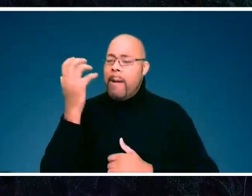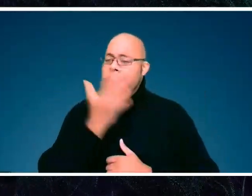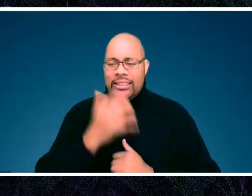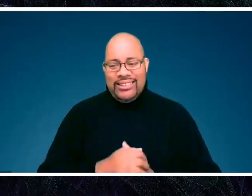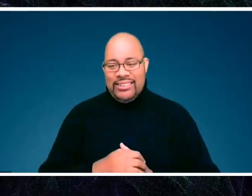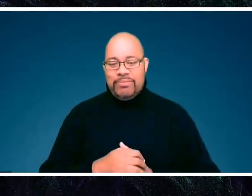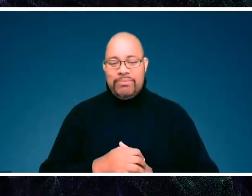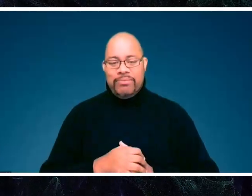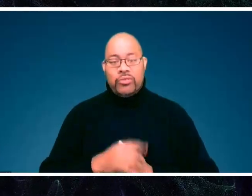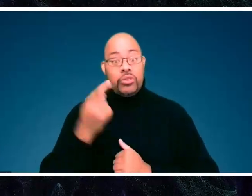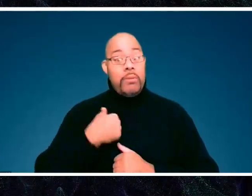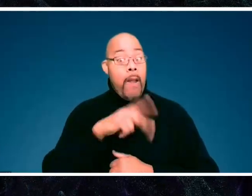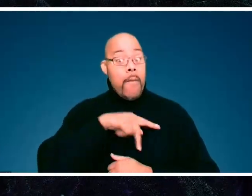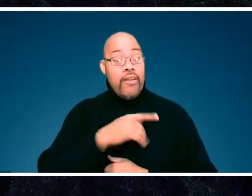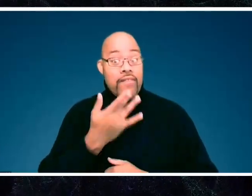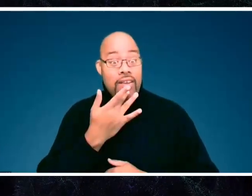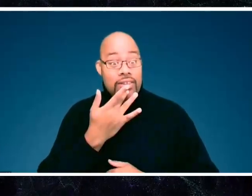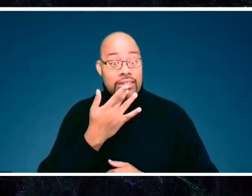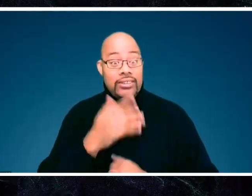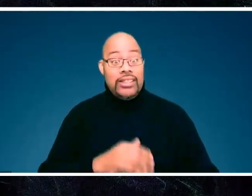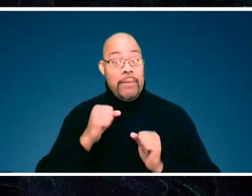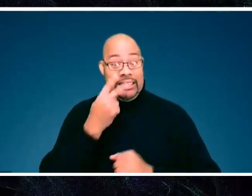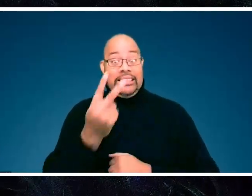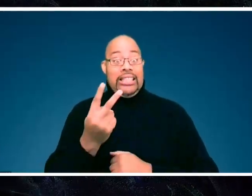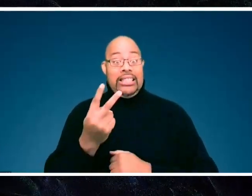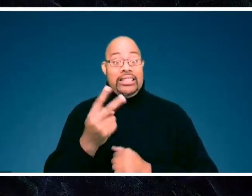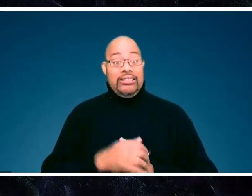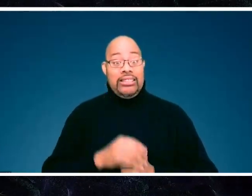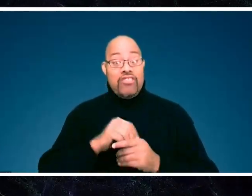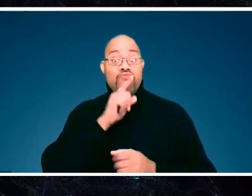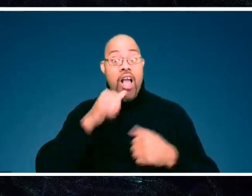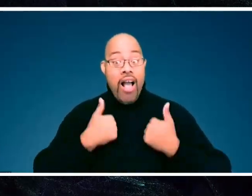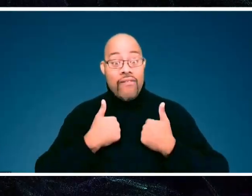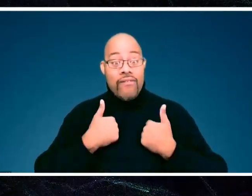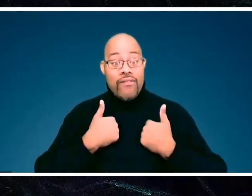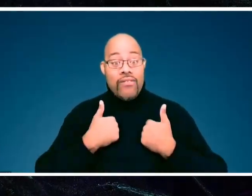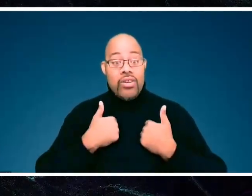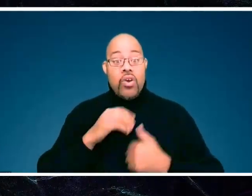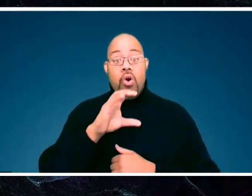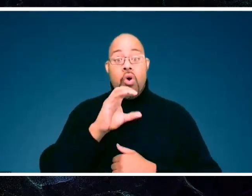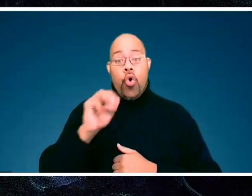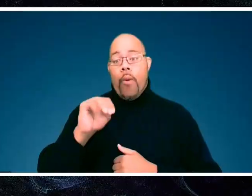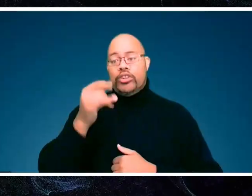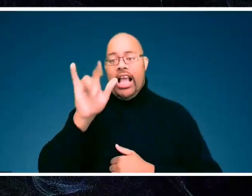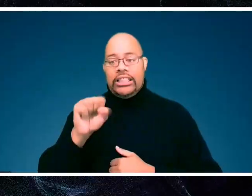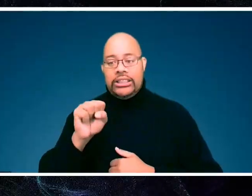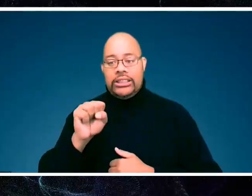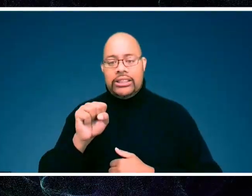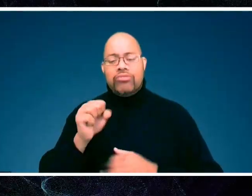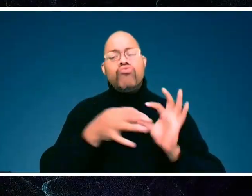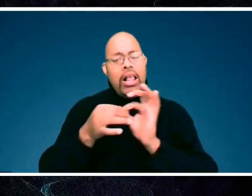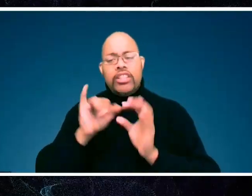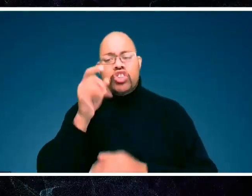But one of my personal favorites, one that I've had the ability to see in real life are comb jellies. So they're relatives, relatives of jellyfish,